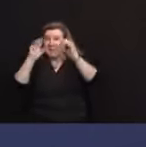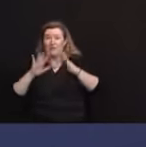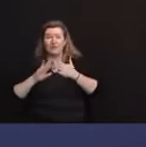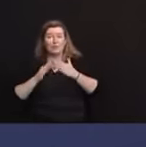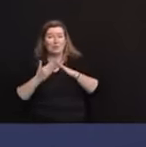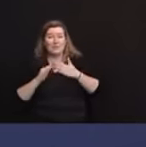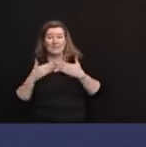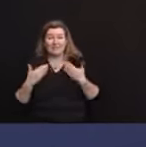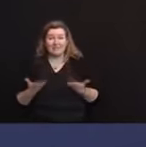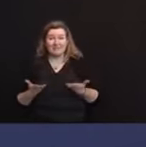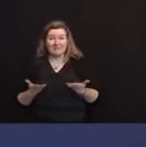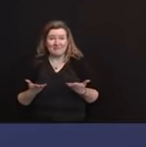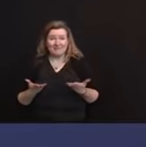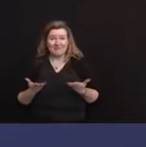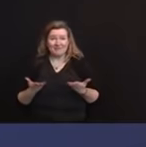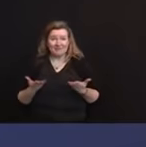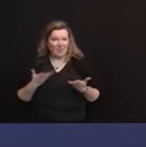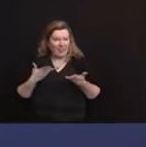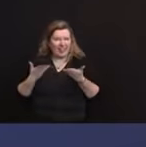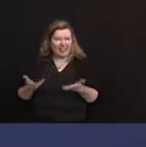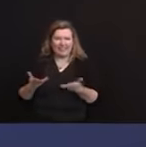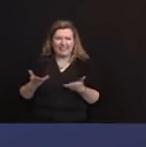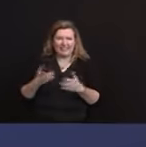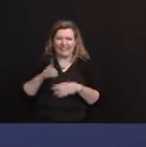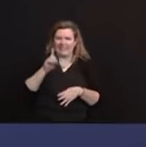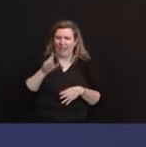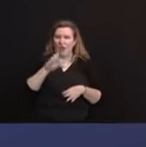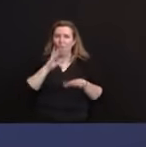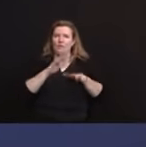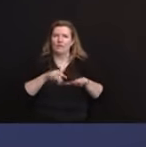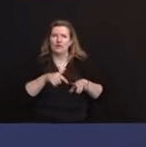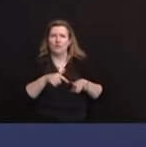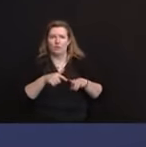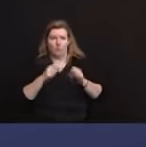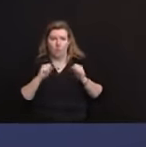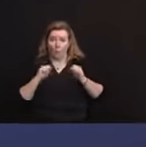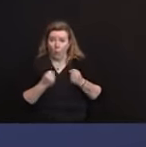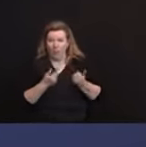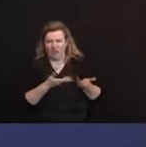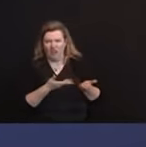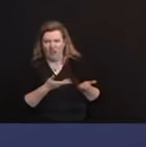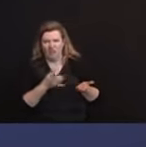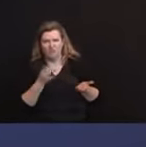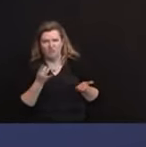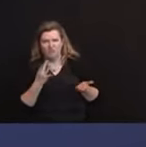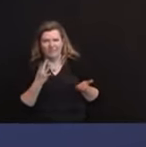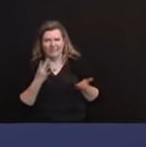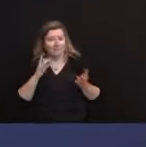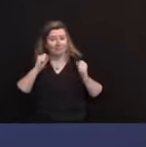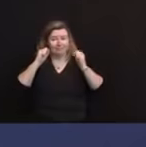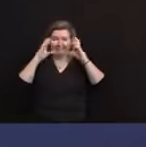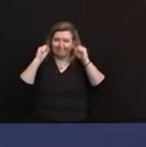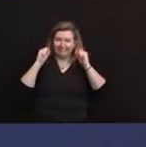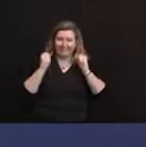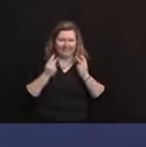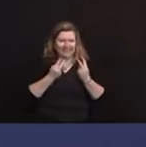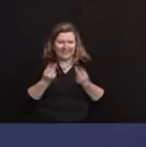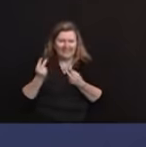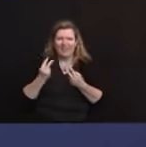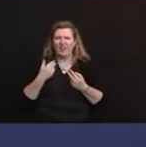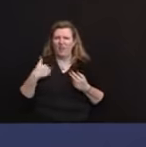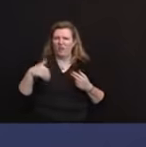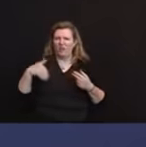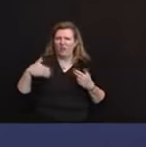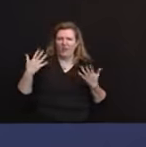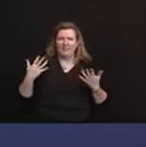I can tell you having been there yesterday, it's pretty chilly this time of year, but it was a remarkable, tangible step. I was with Senate President